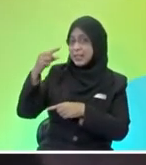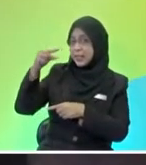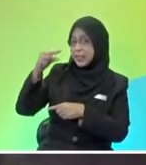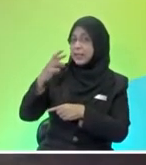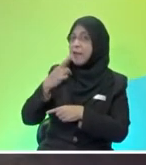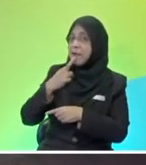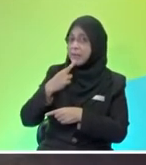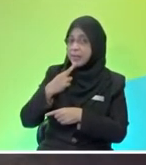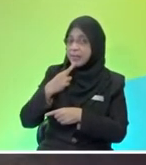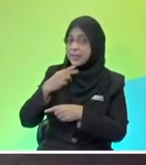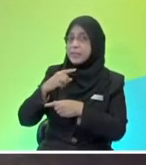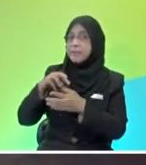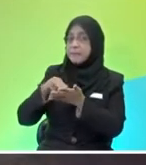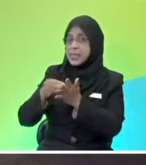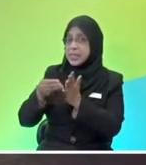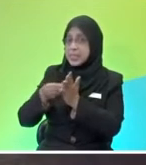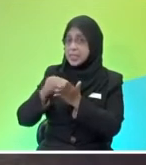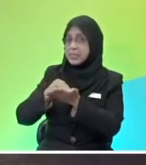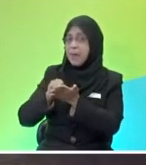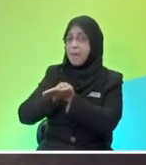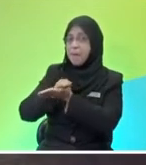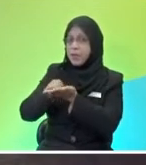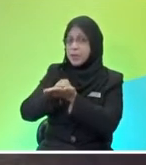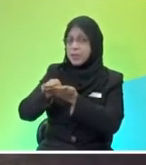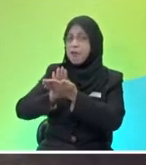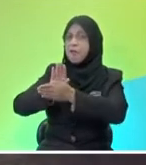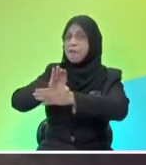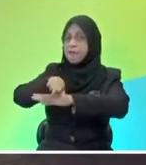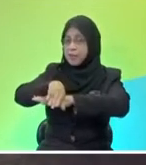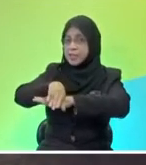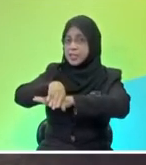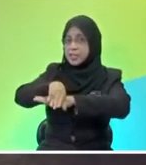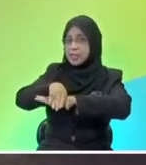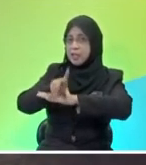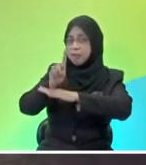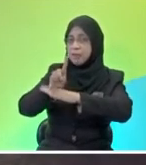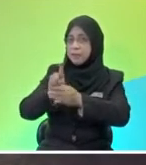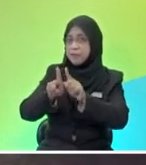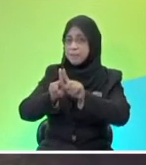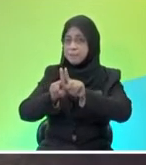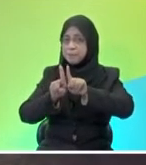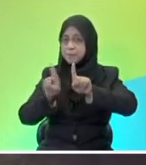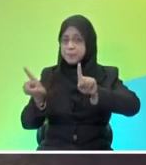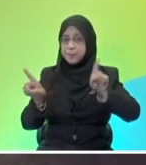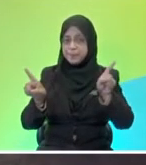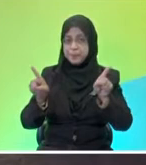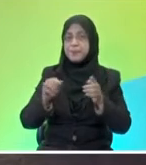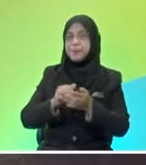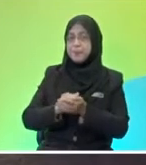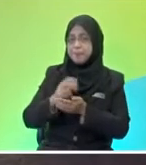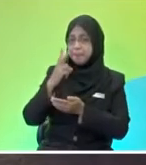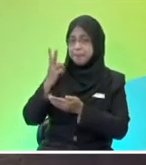Thank you, Hanif. To further understand this topic, so I have prepared this small, little, this